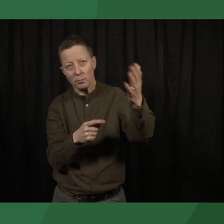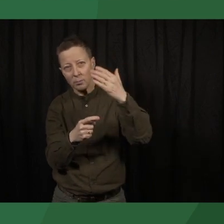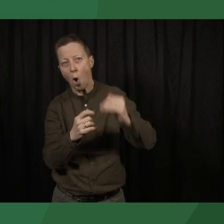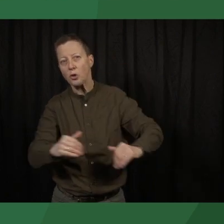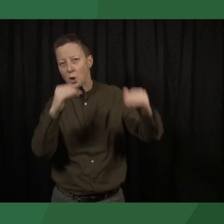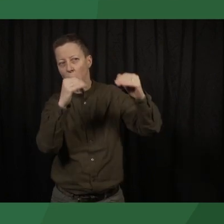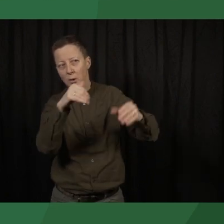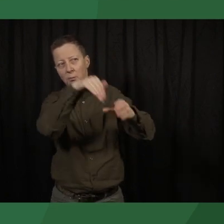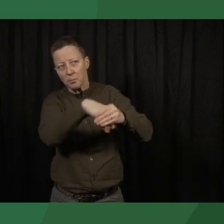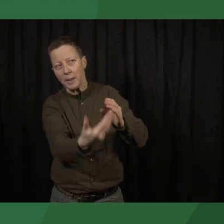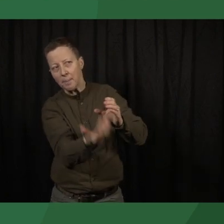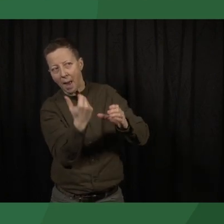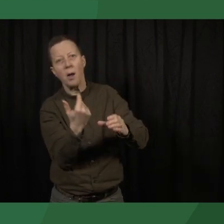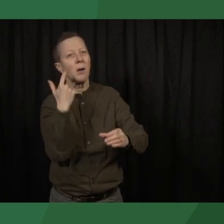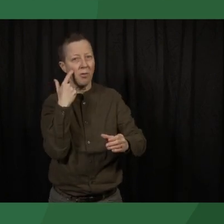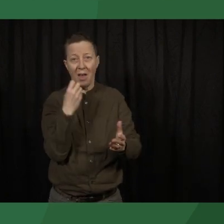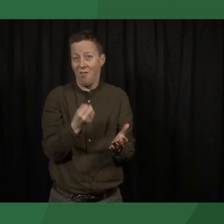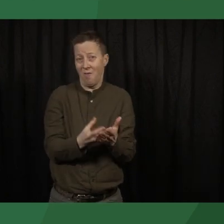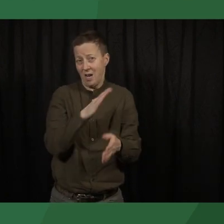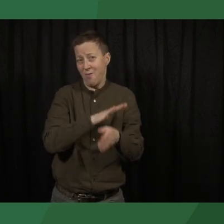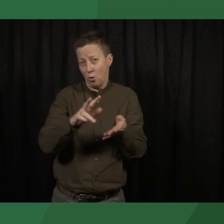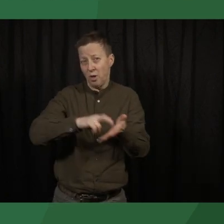in might be a viable strategy.